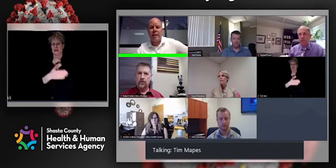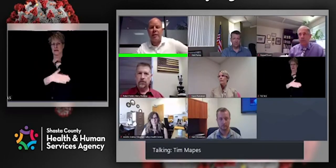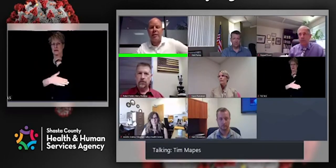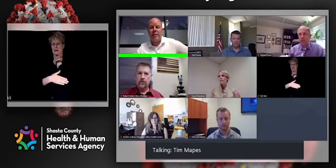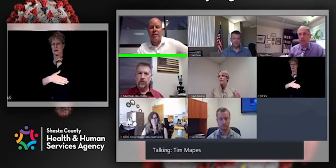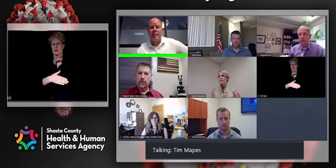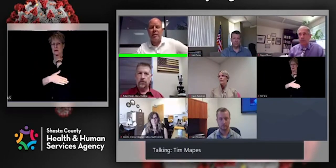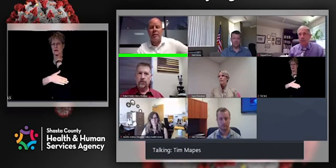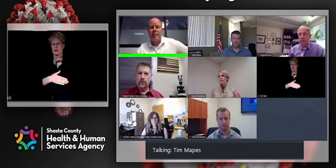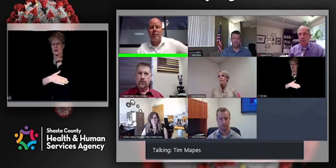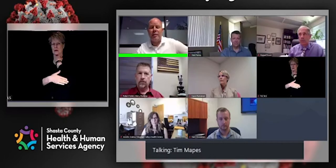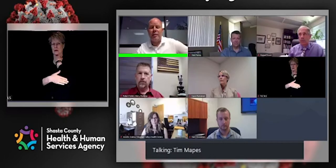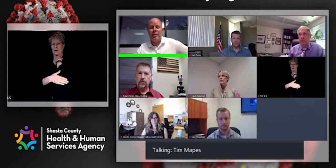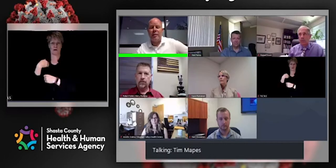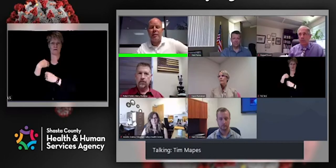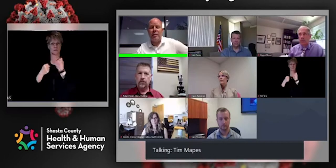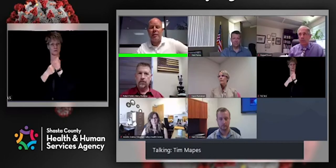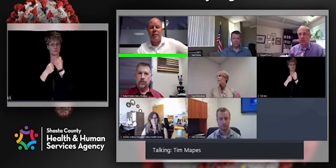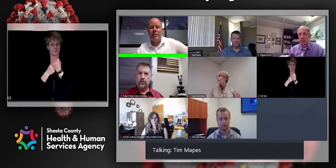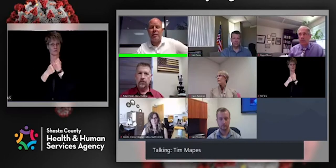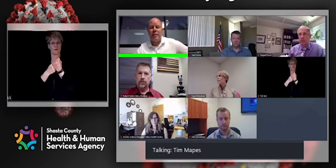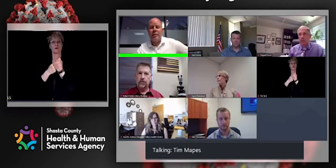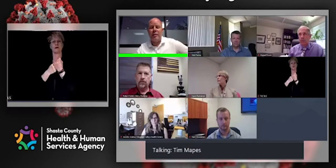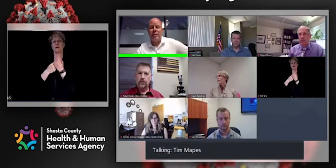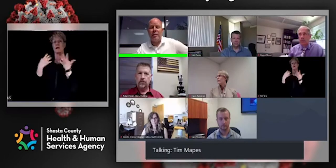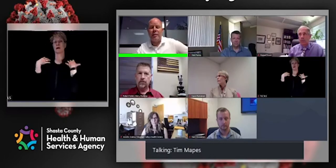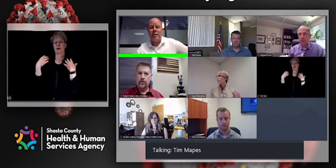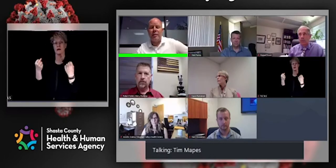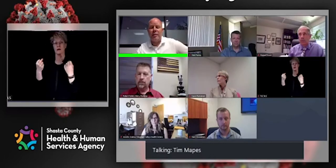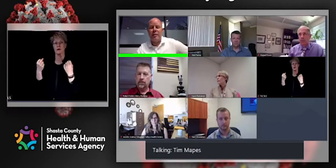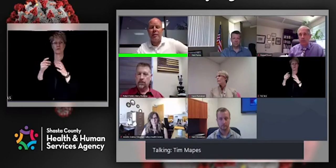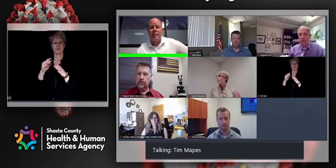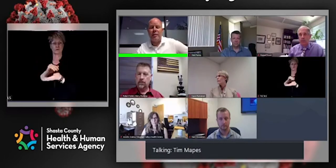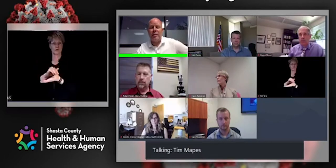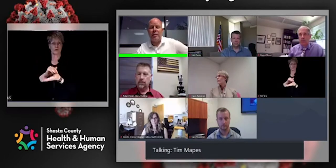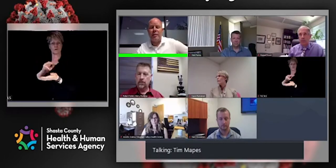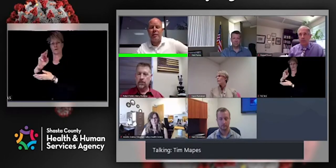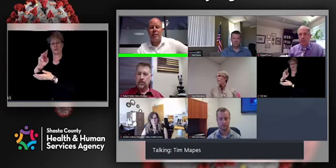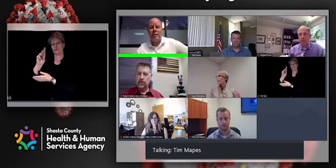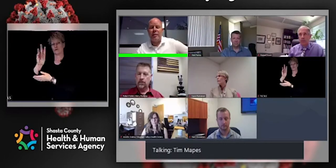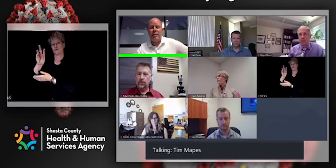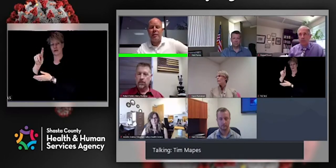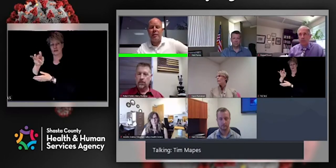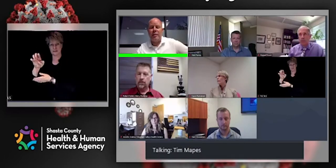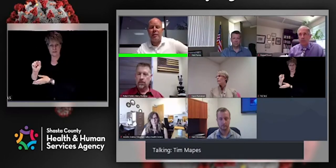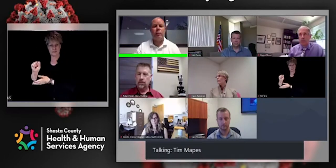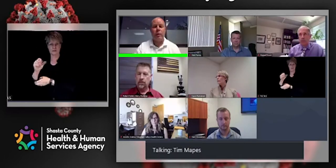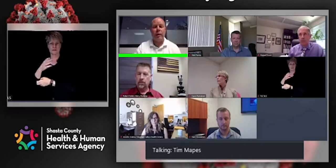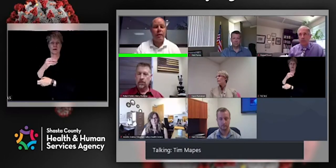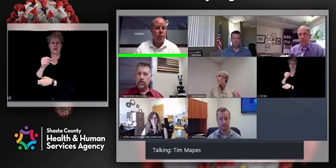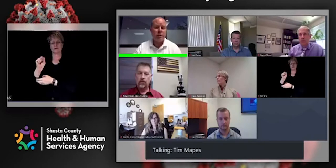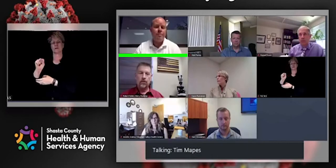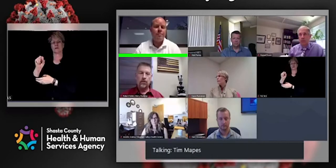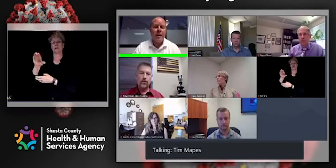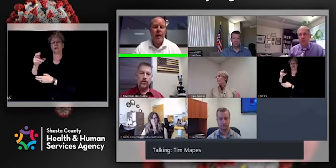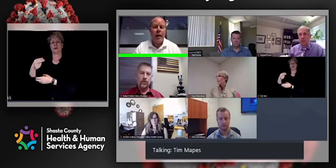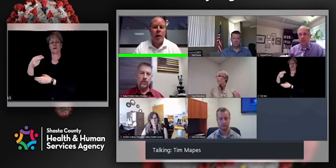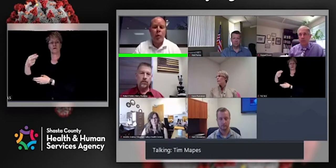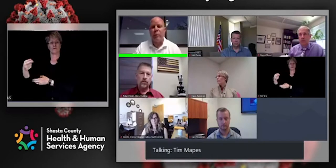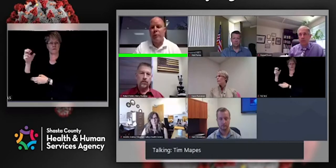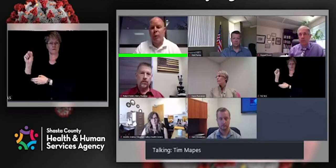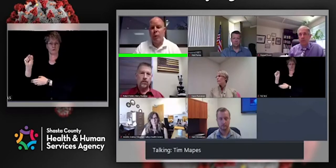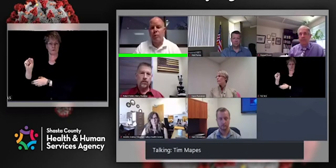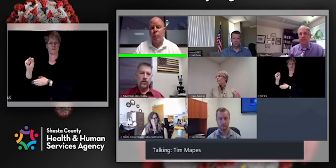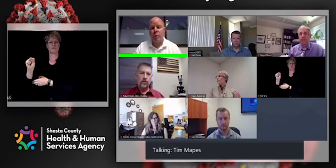Officer for Shasta County, Dr. Michael Vavakis. We have Shasta County Health and Human Services Director Donnell Ewert,